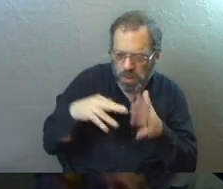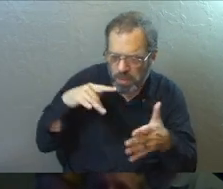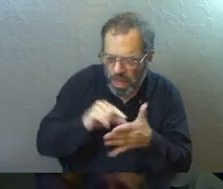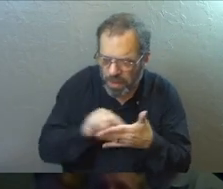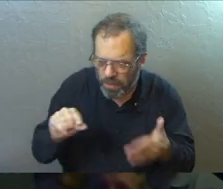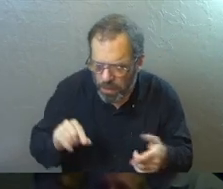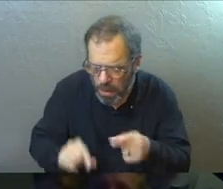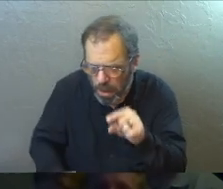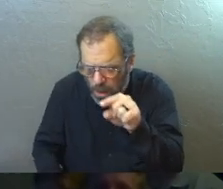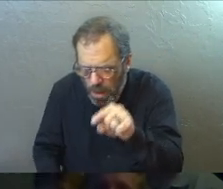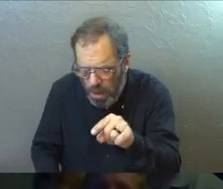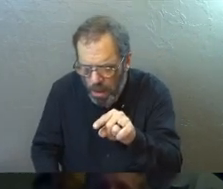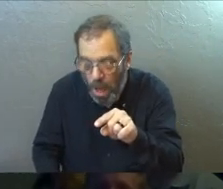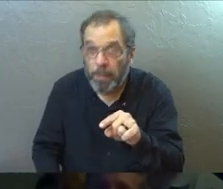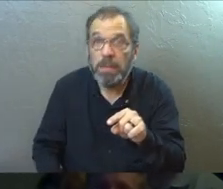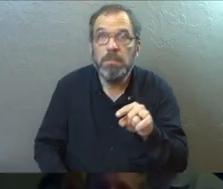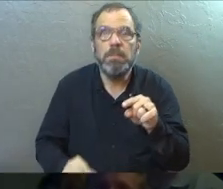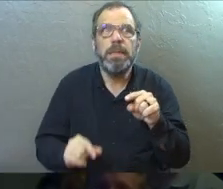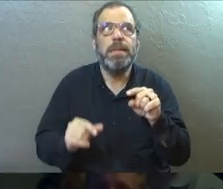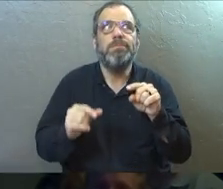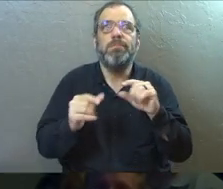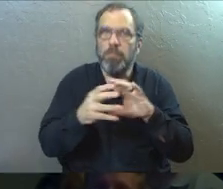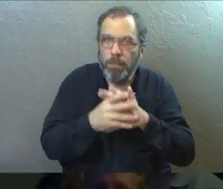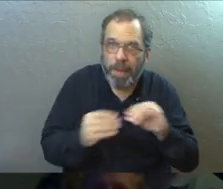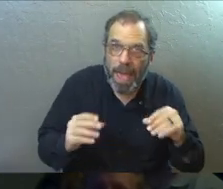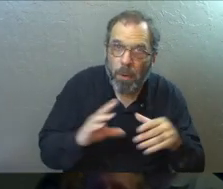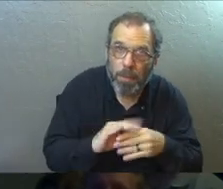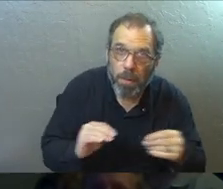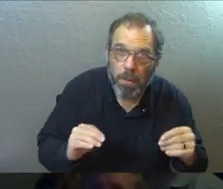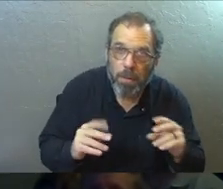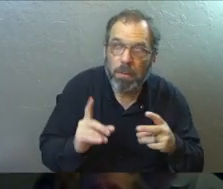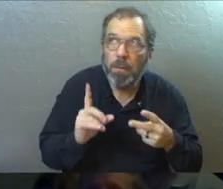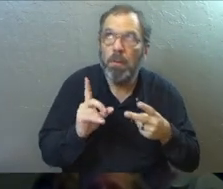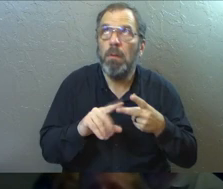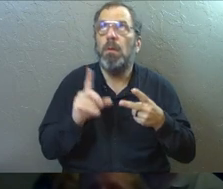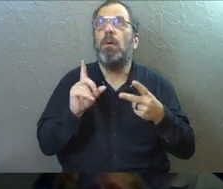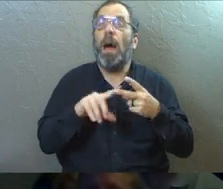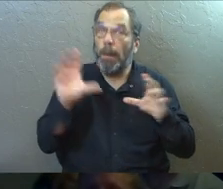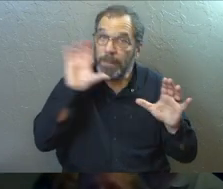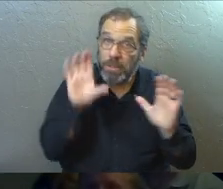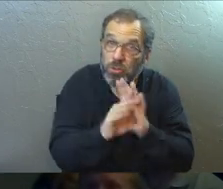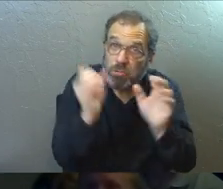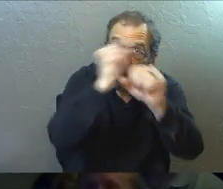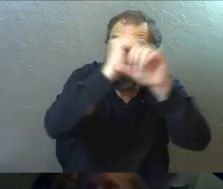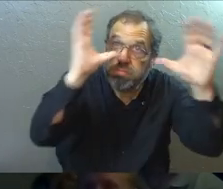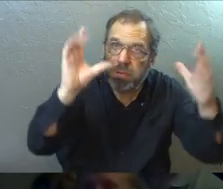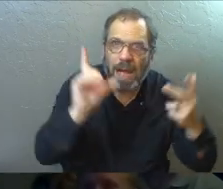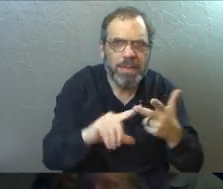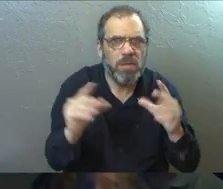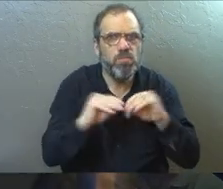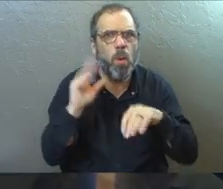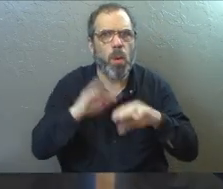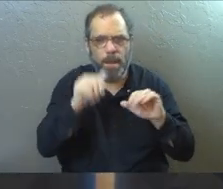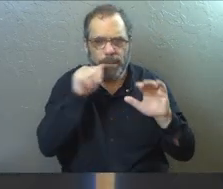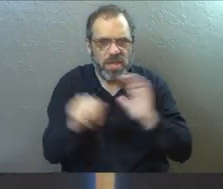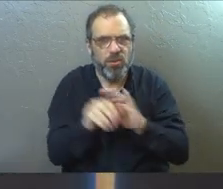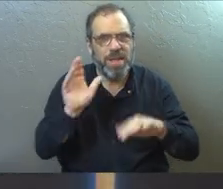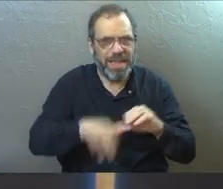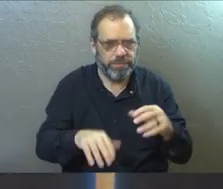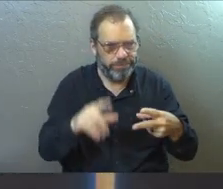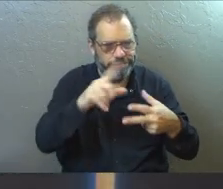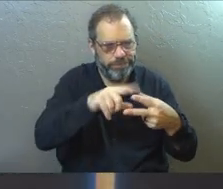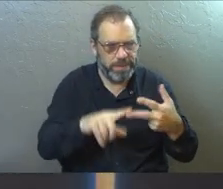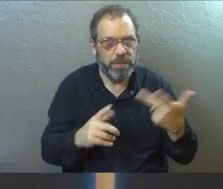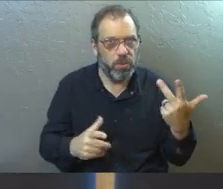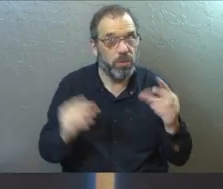it's not only a parable. It's not only a picture. There's more mystery going on to it than